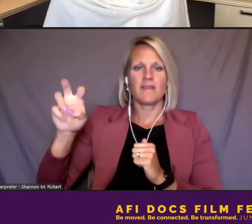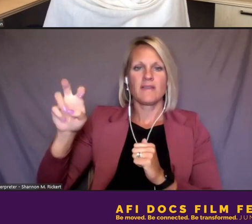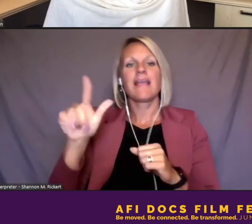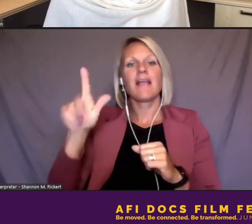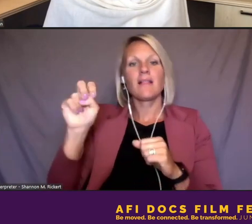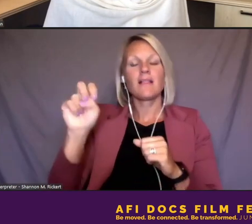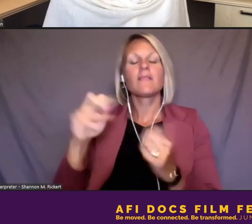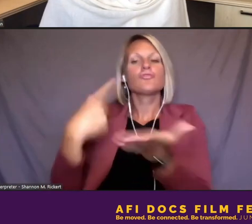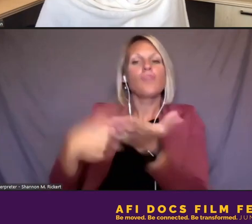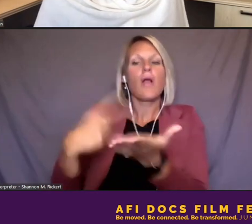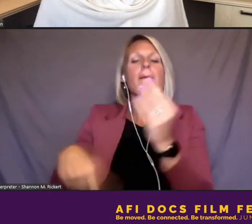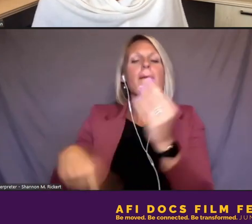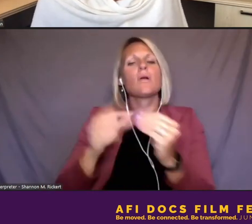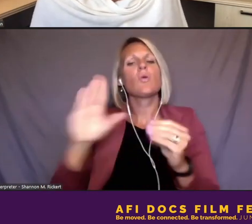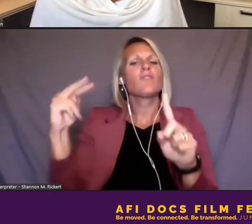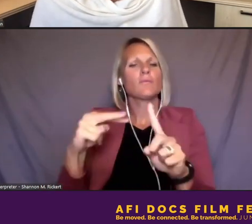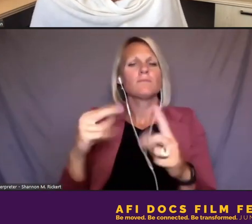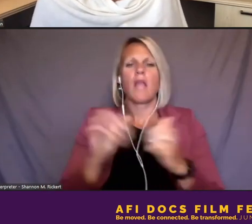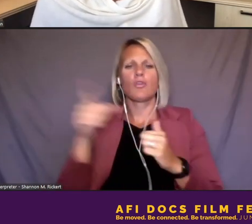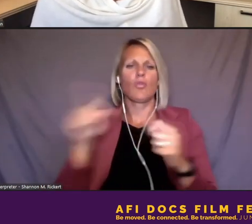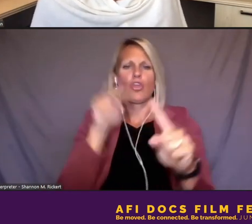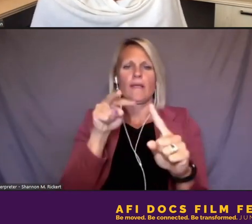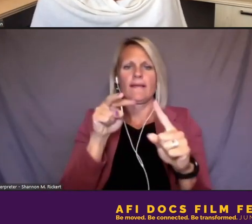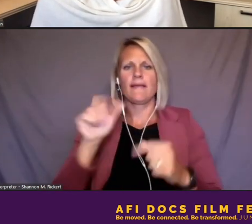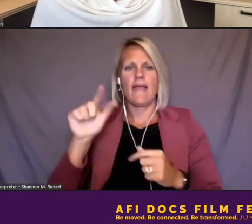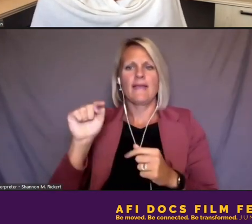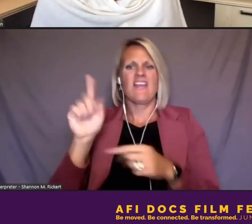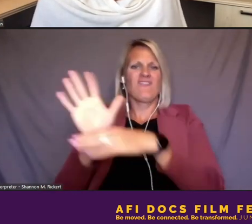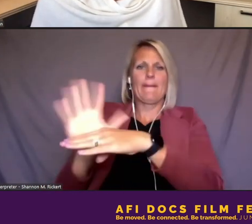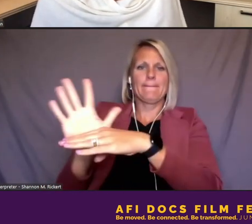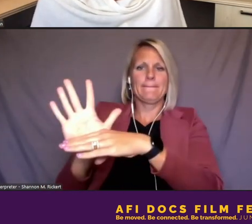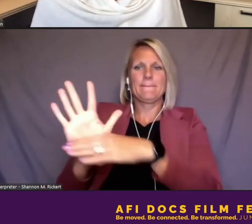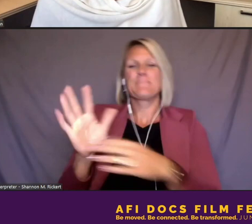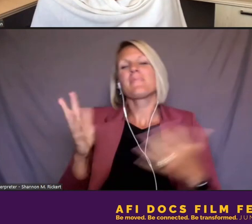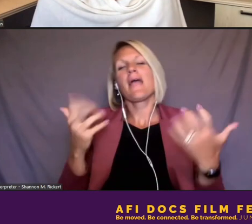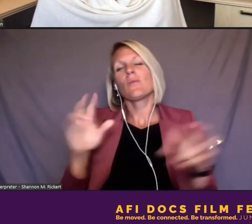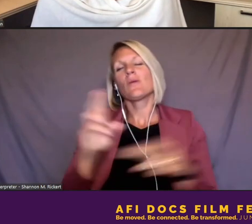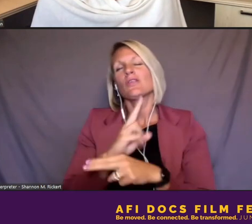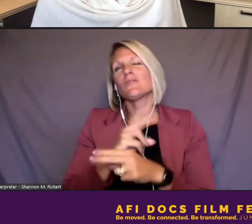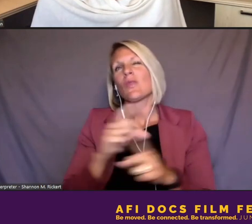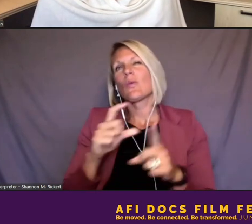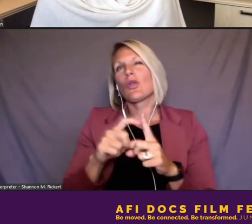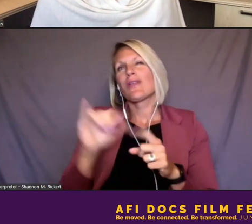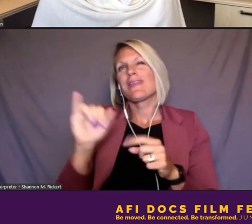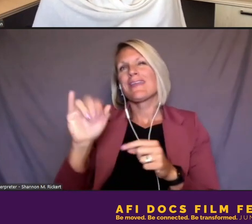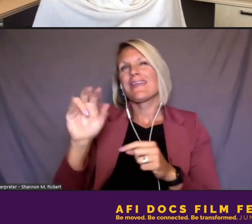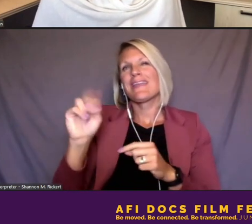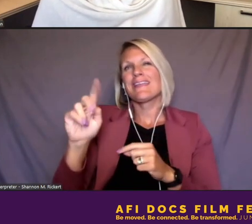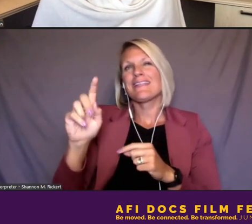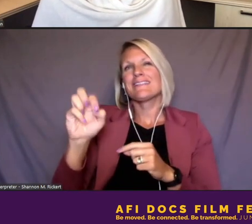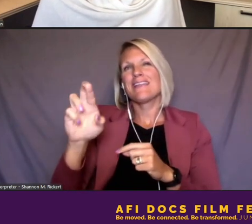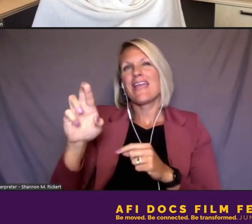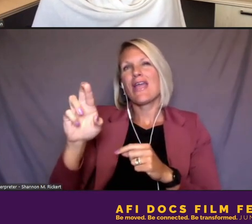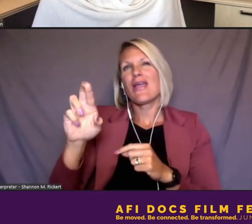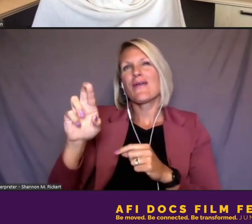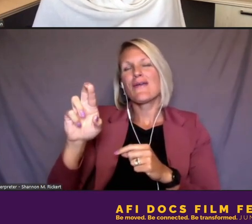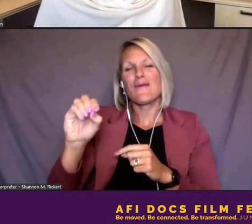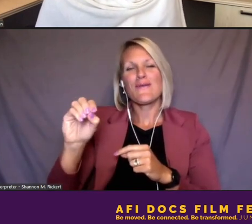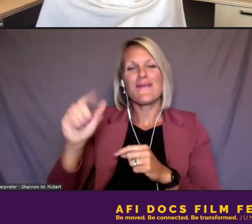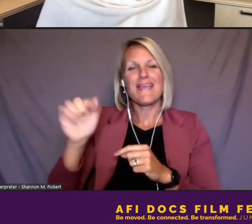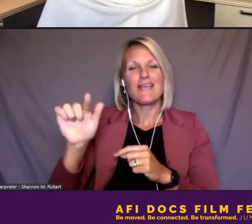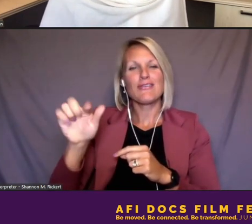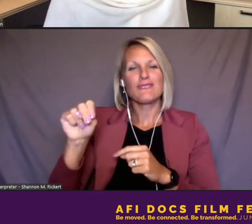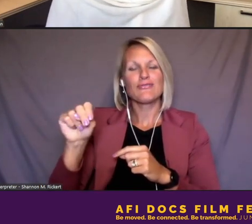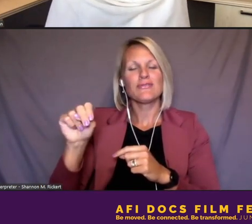how you're looking at films and I don't want to use the word interrogation, but I think I think I will, you know, and kind of interrogating them